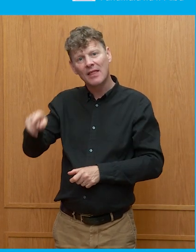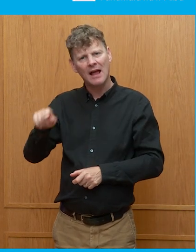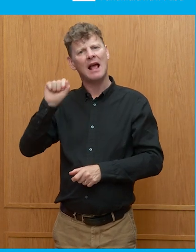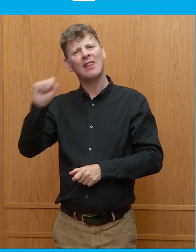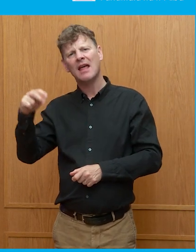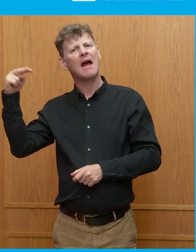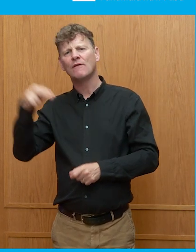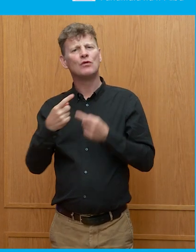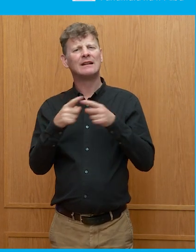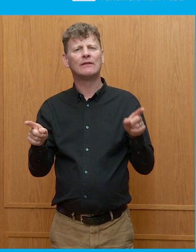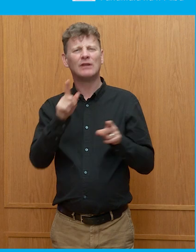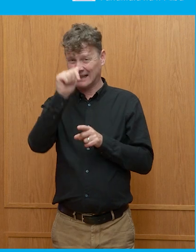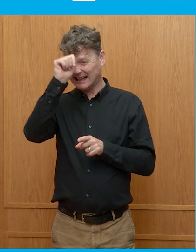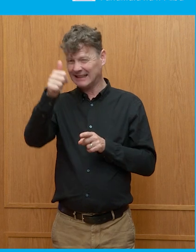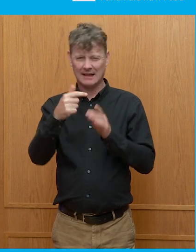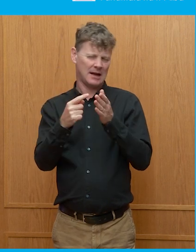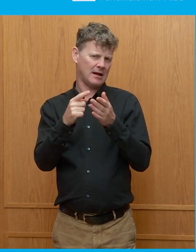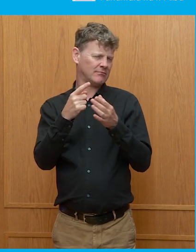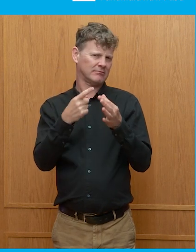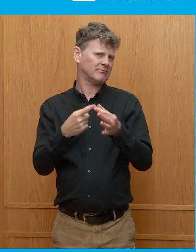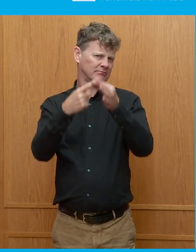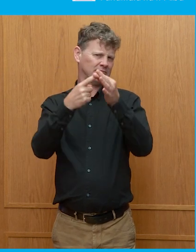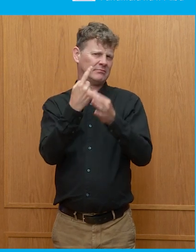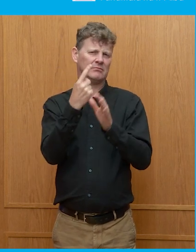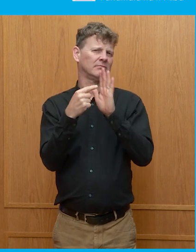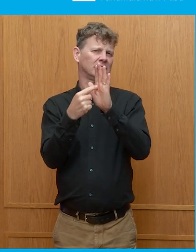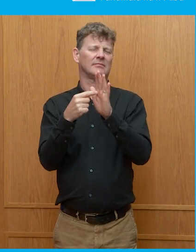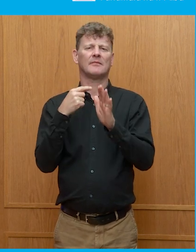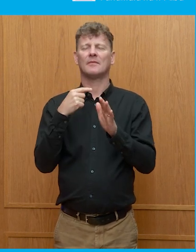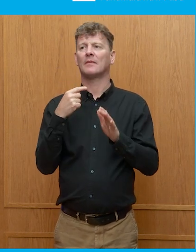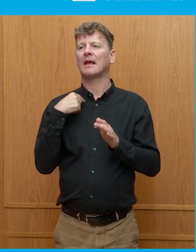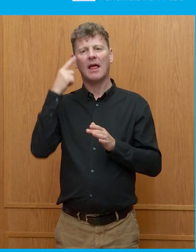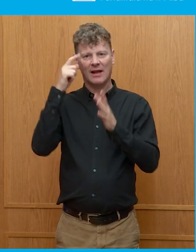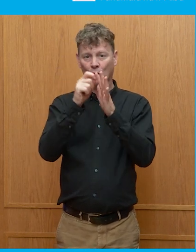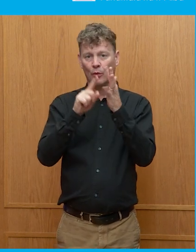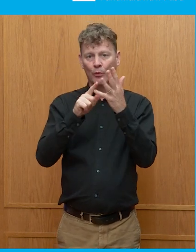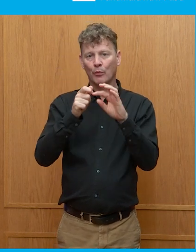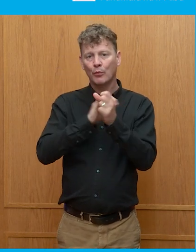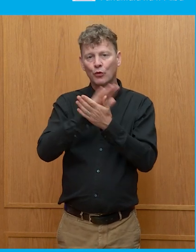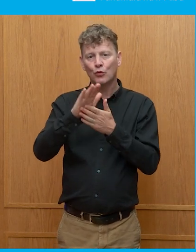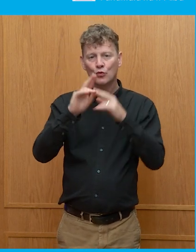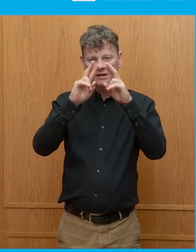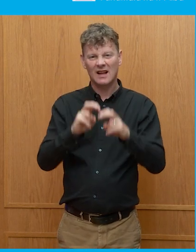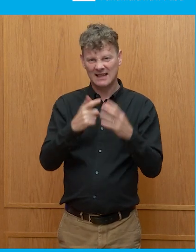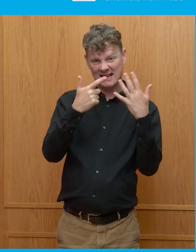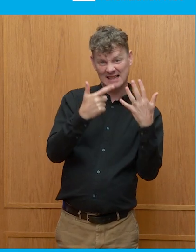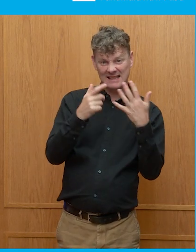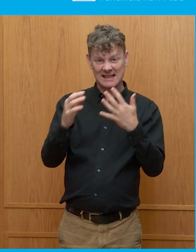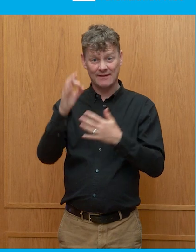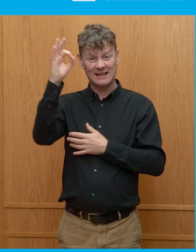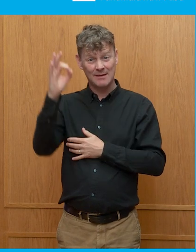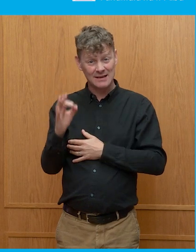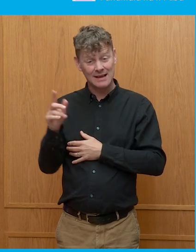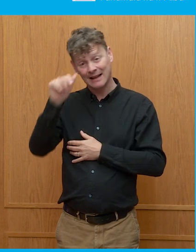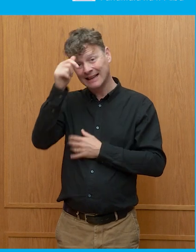So India is a kind of key, you know, I think it's about, in the Pew study, think there's about 70% of people in India